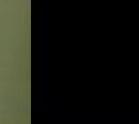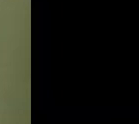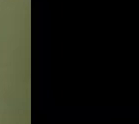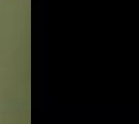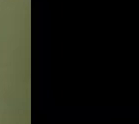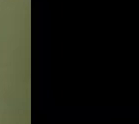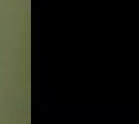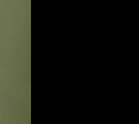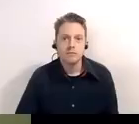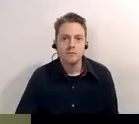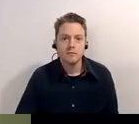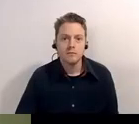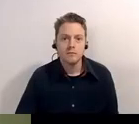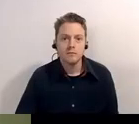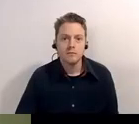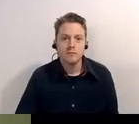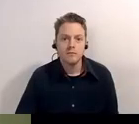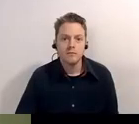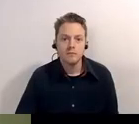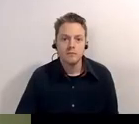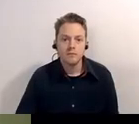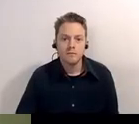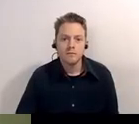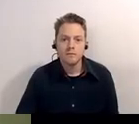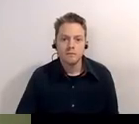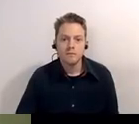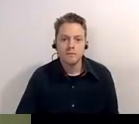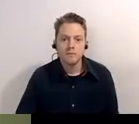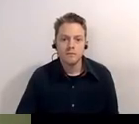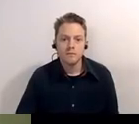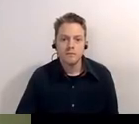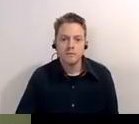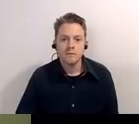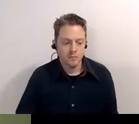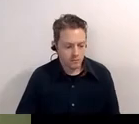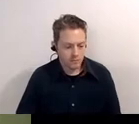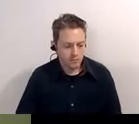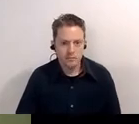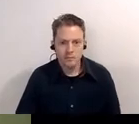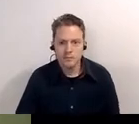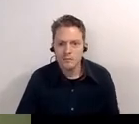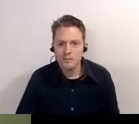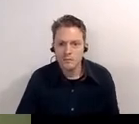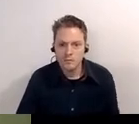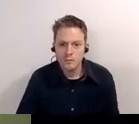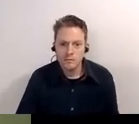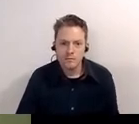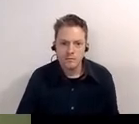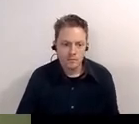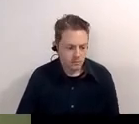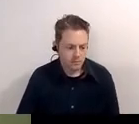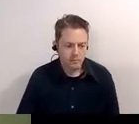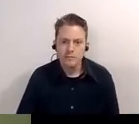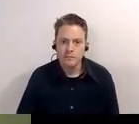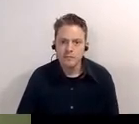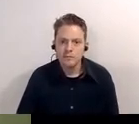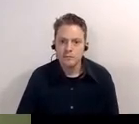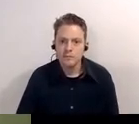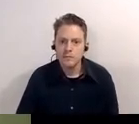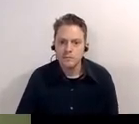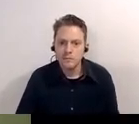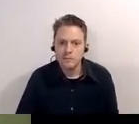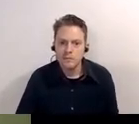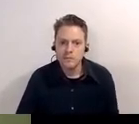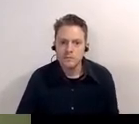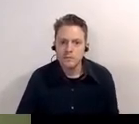um and then there's a house on east trinity uh to niles i would suggest uh going to what is an amazing local